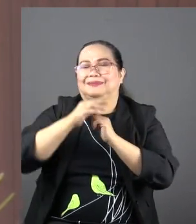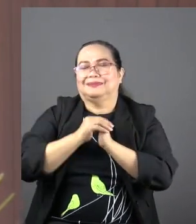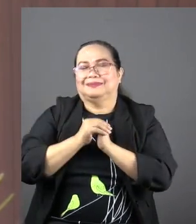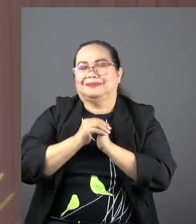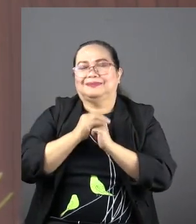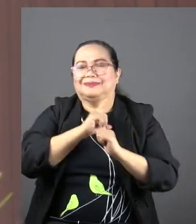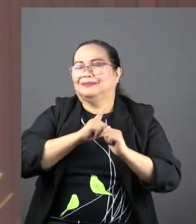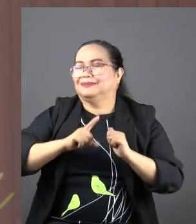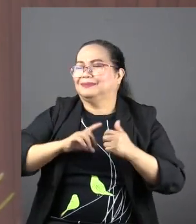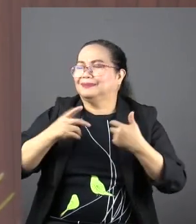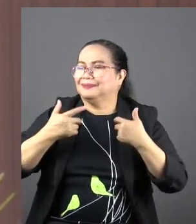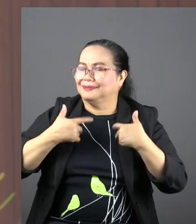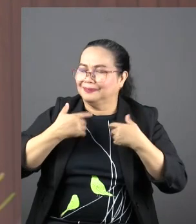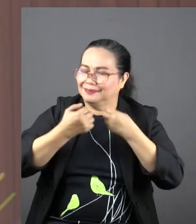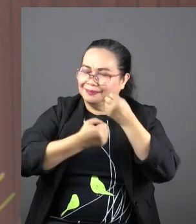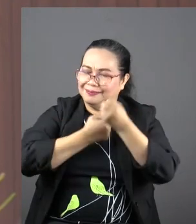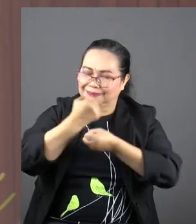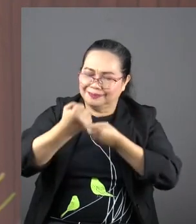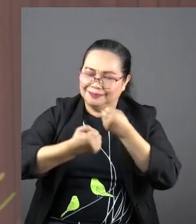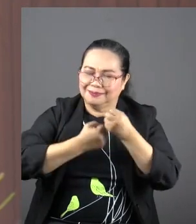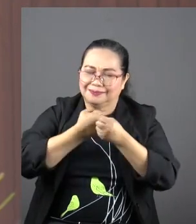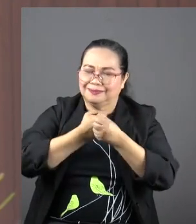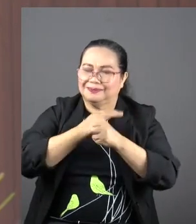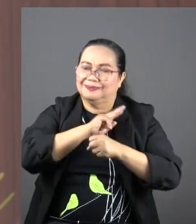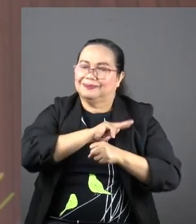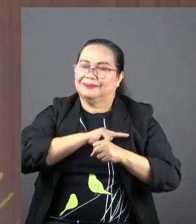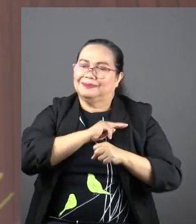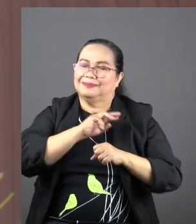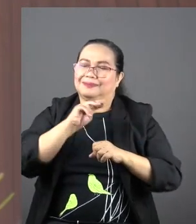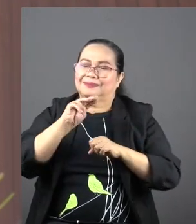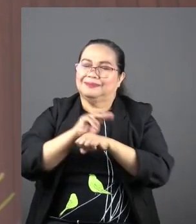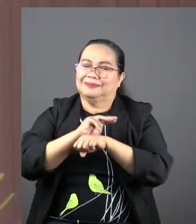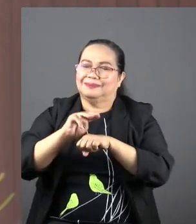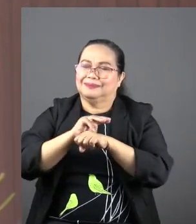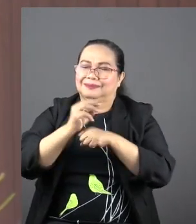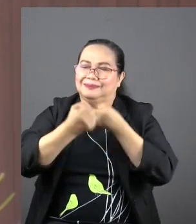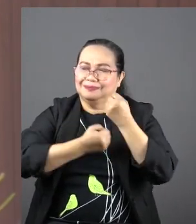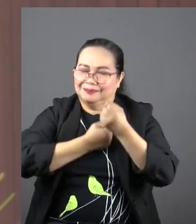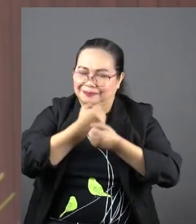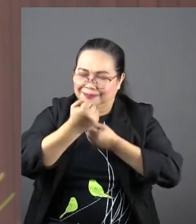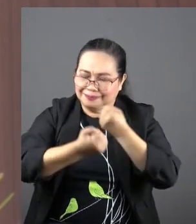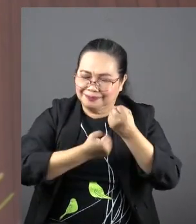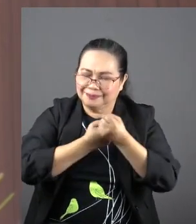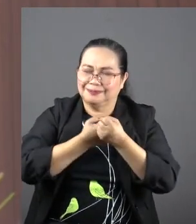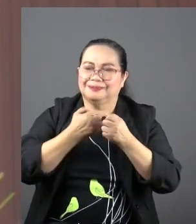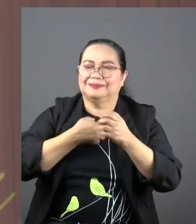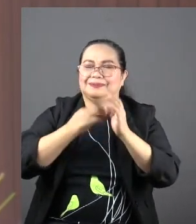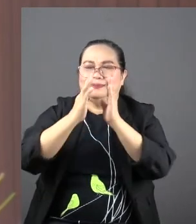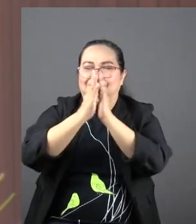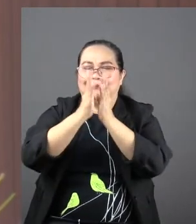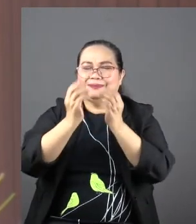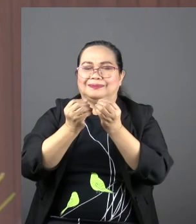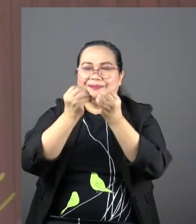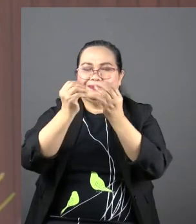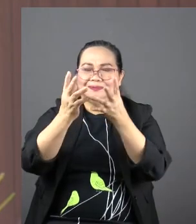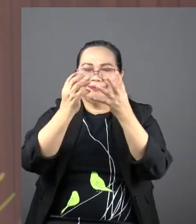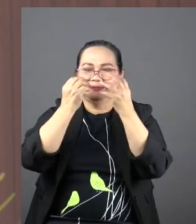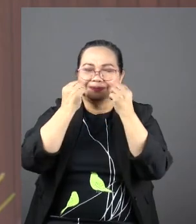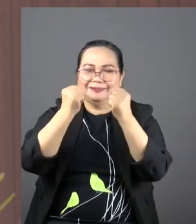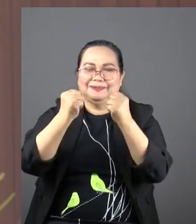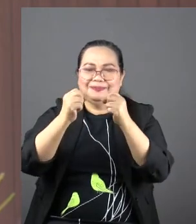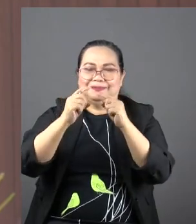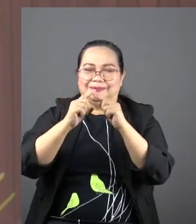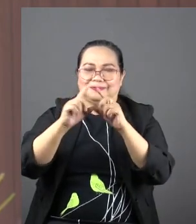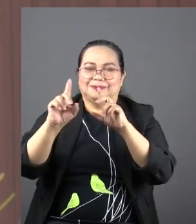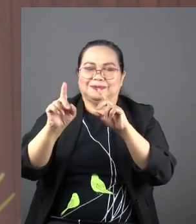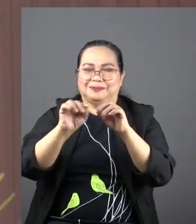Lord, they have sacrifice. The nature of their ministry is really sacrifice. I pray you give them the strength to keep